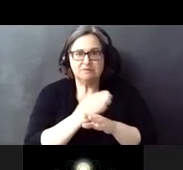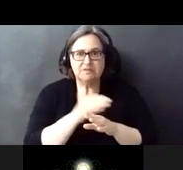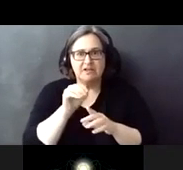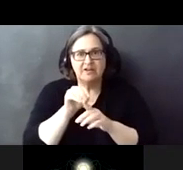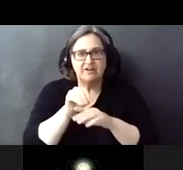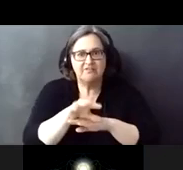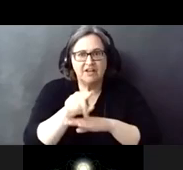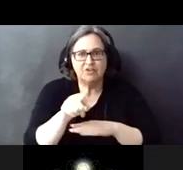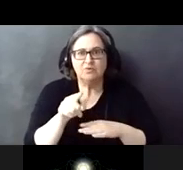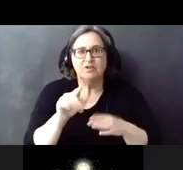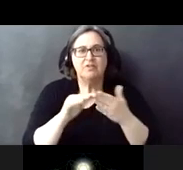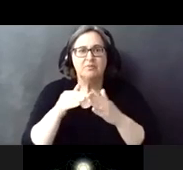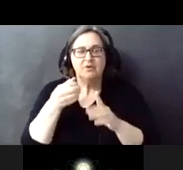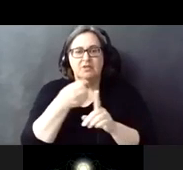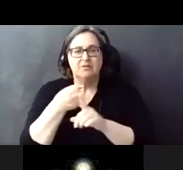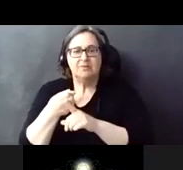impacts